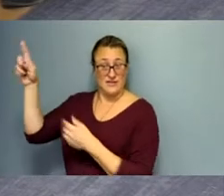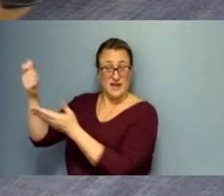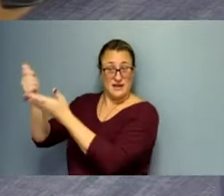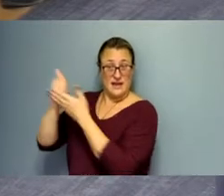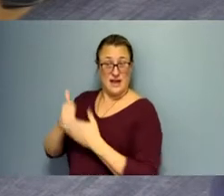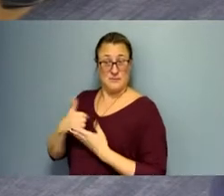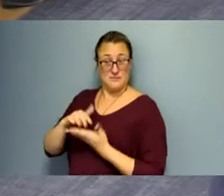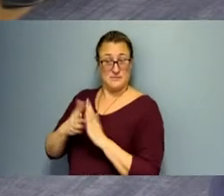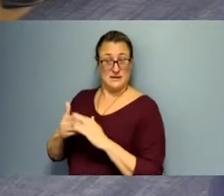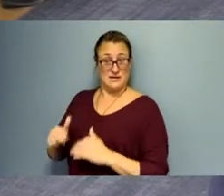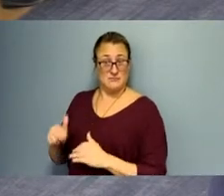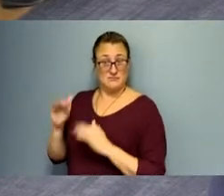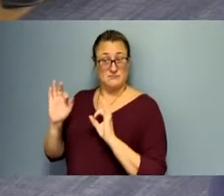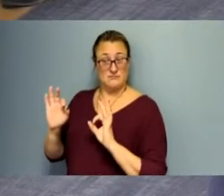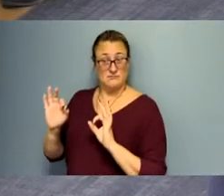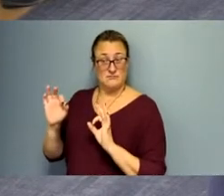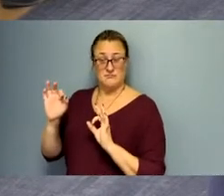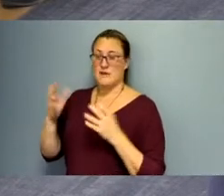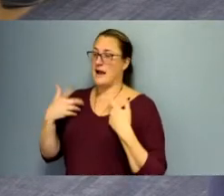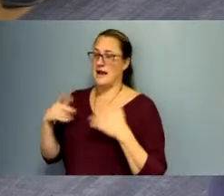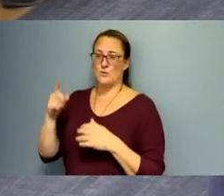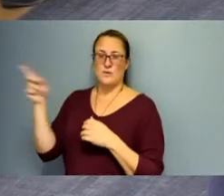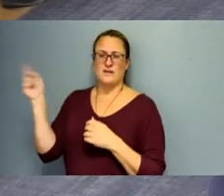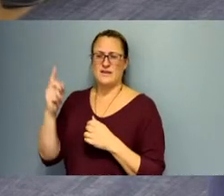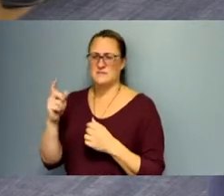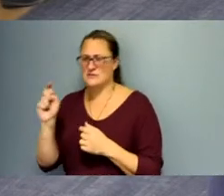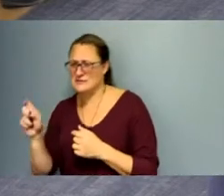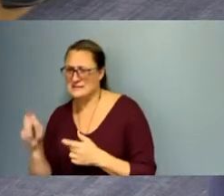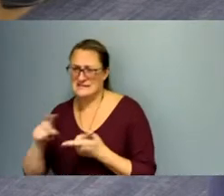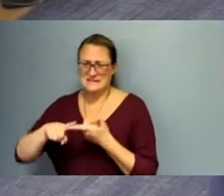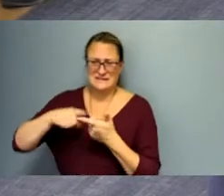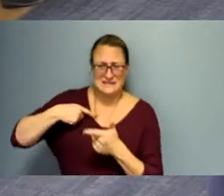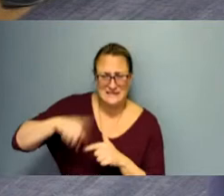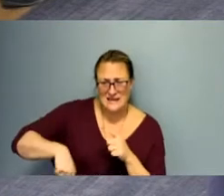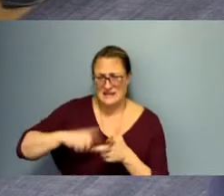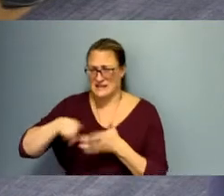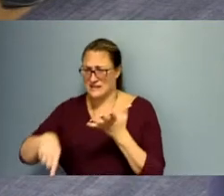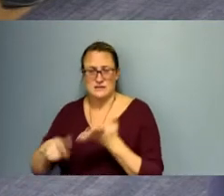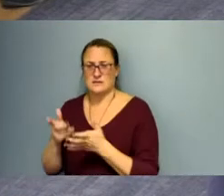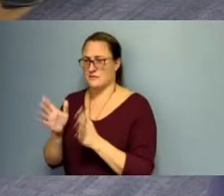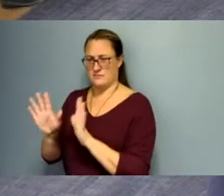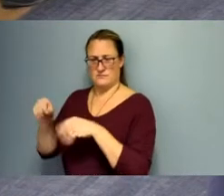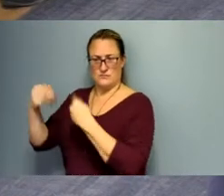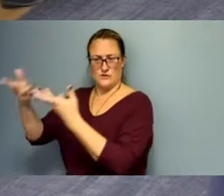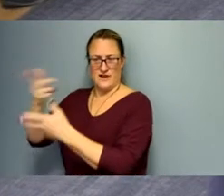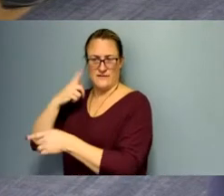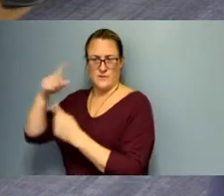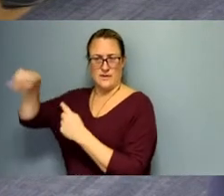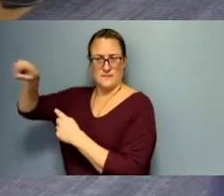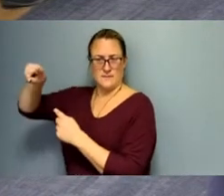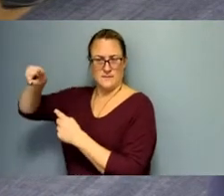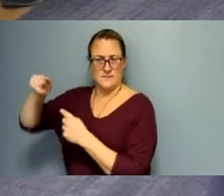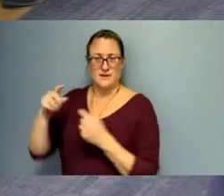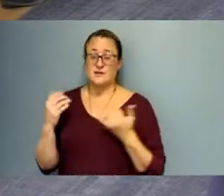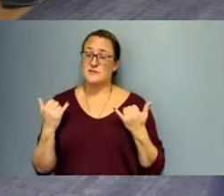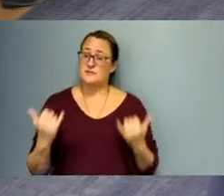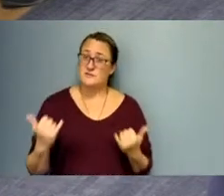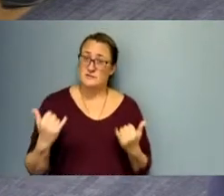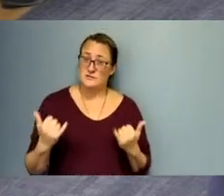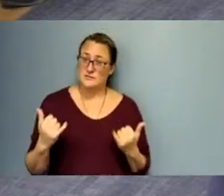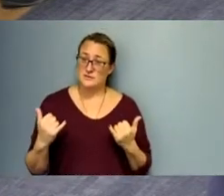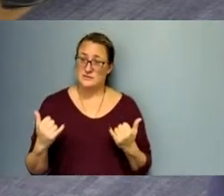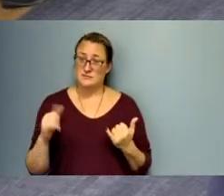would never have to want for a thing. And so I want to make sure that any other person